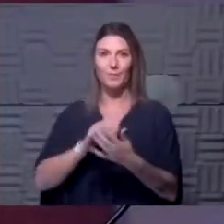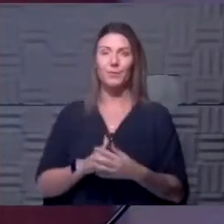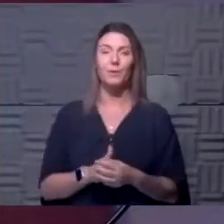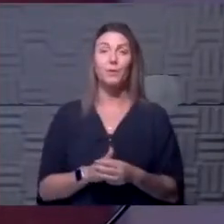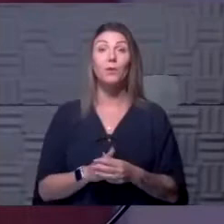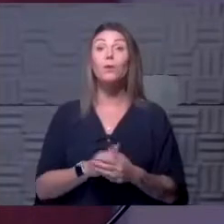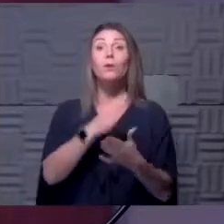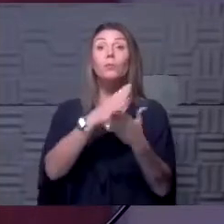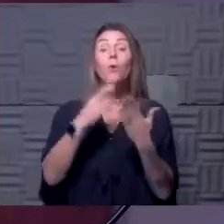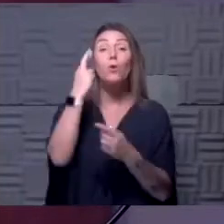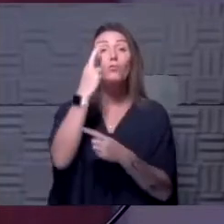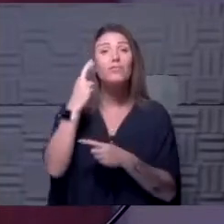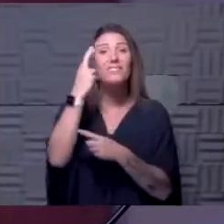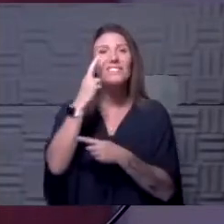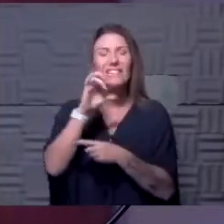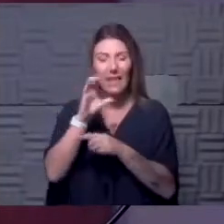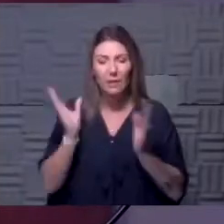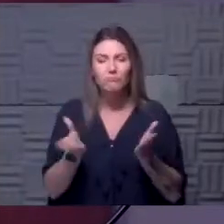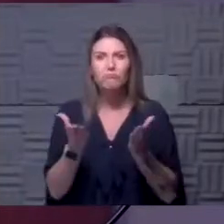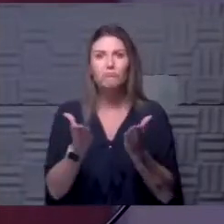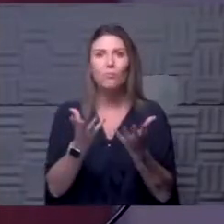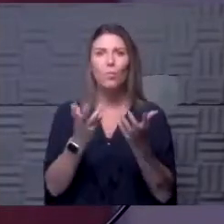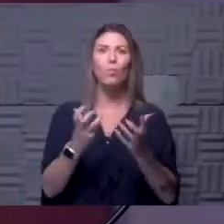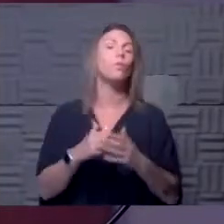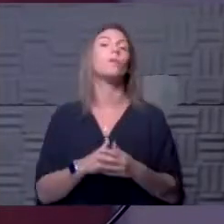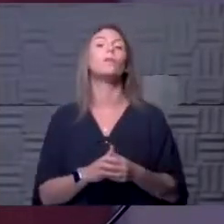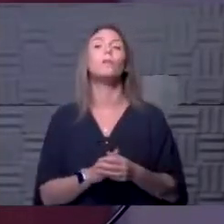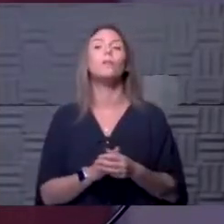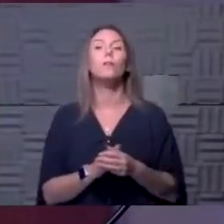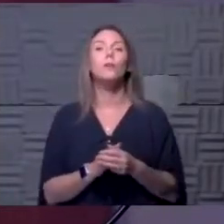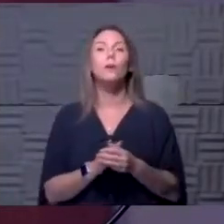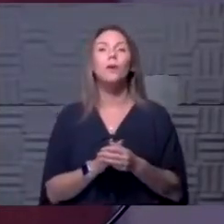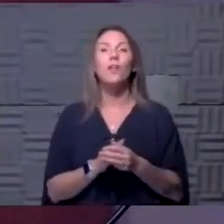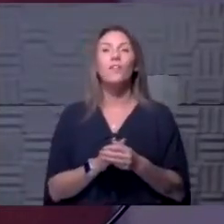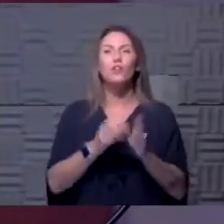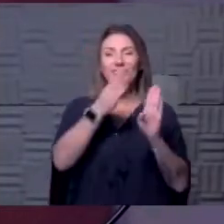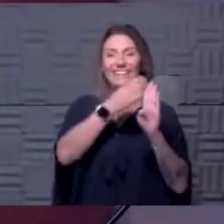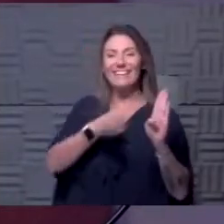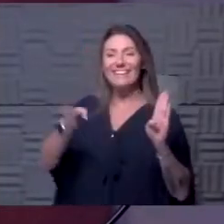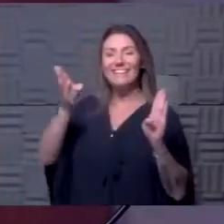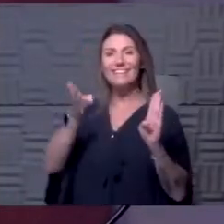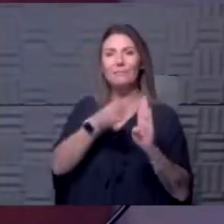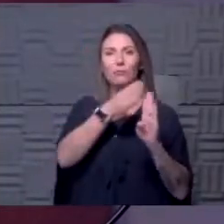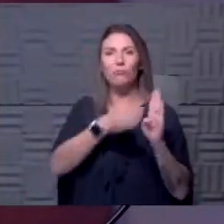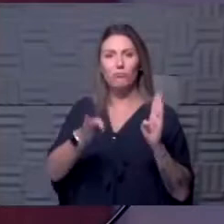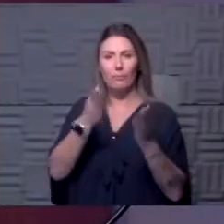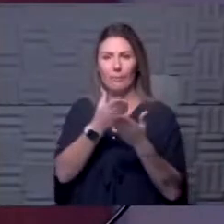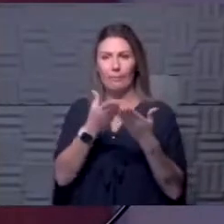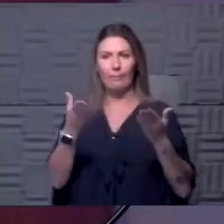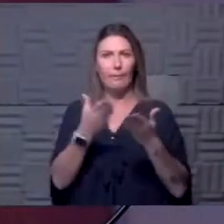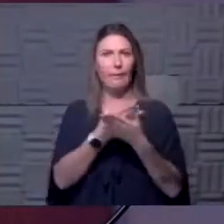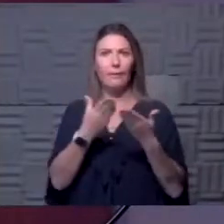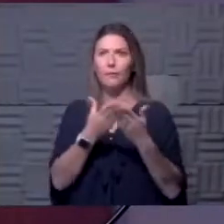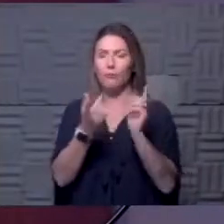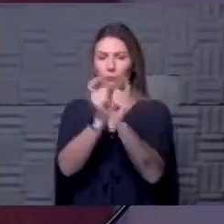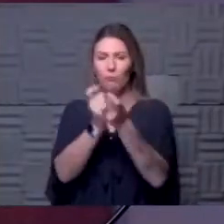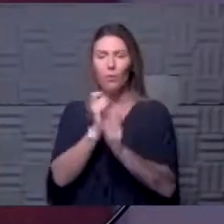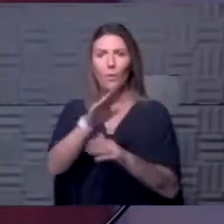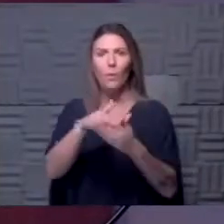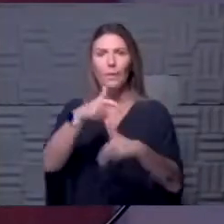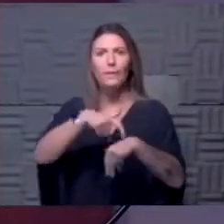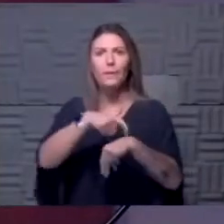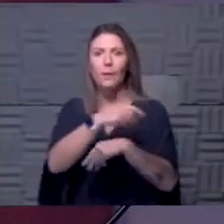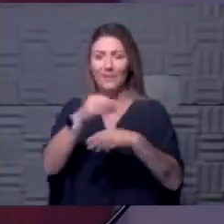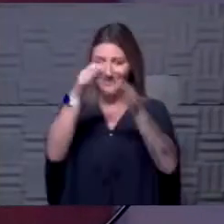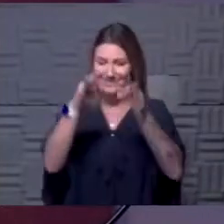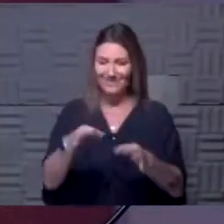I think part of the reason that we've made that push is we know that there's really sort of a continuum, that things are moving all of the time and decisions need to be made and